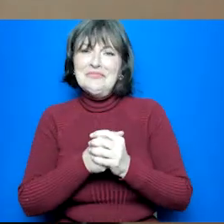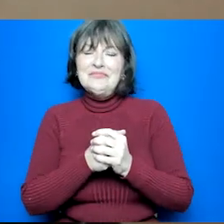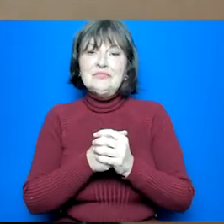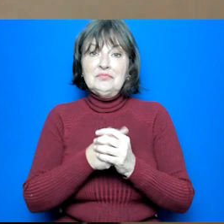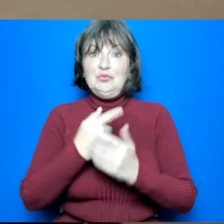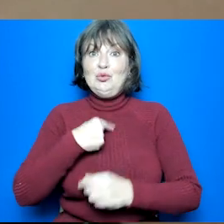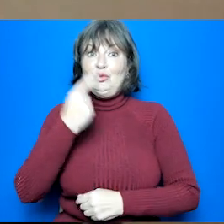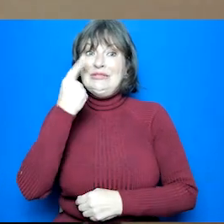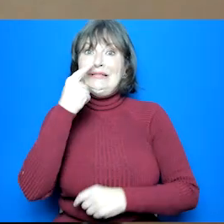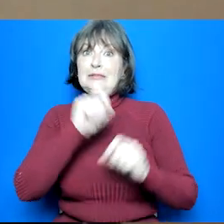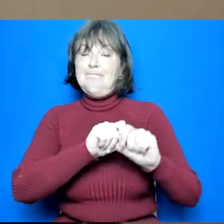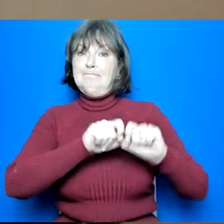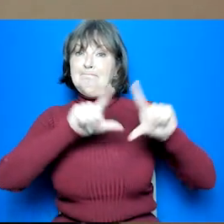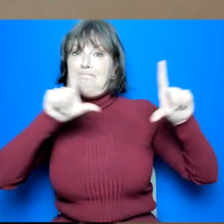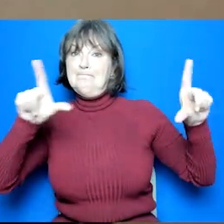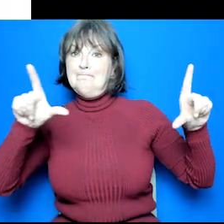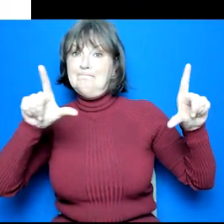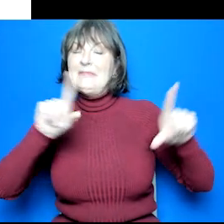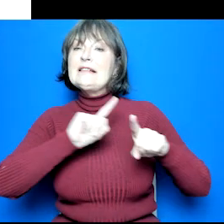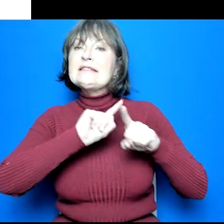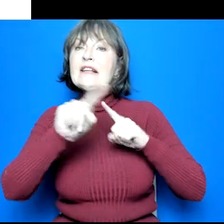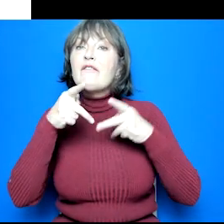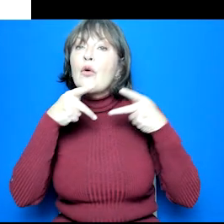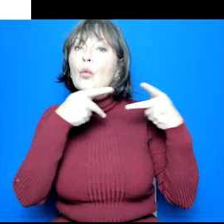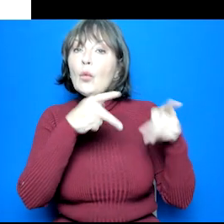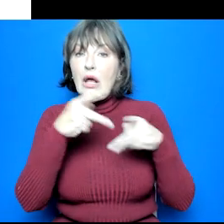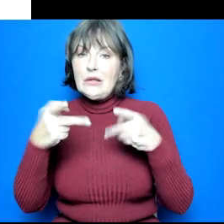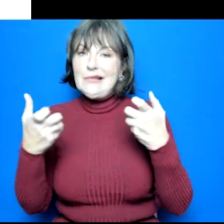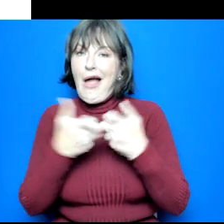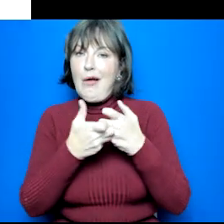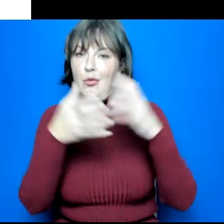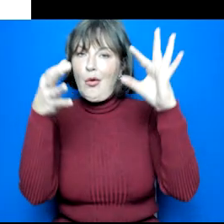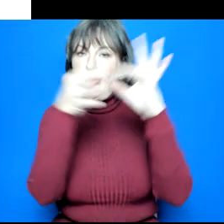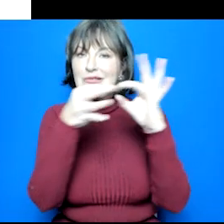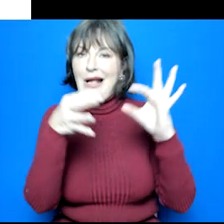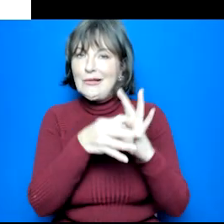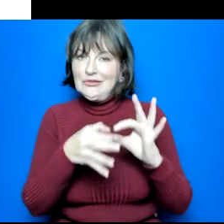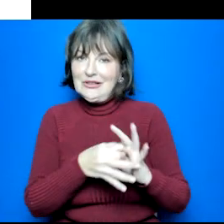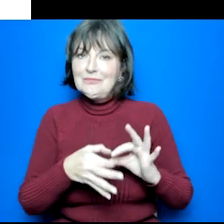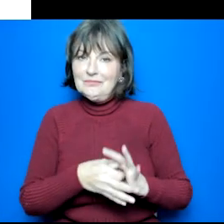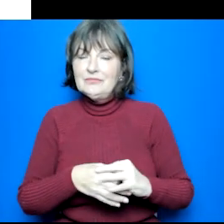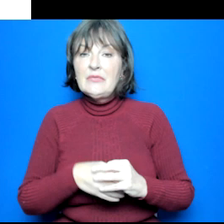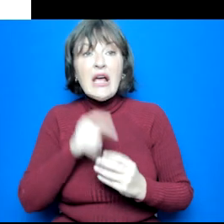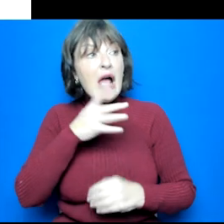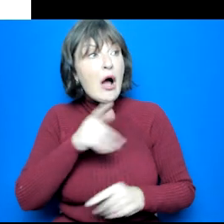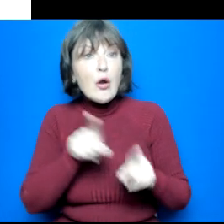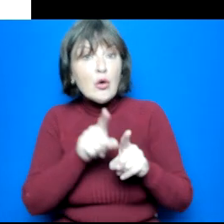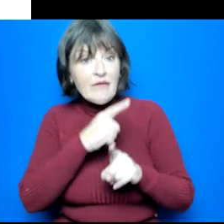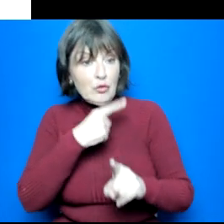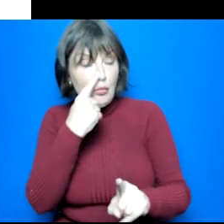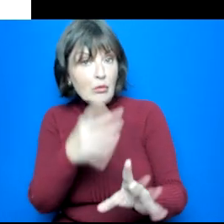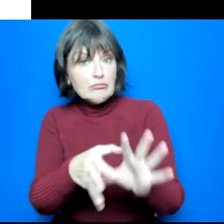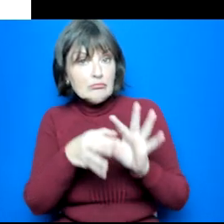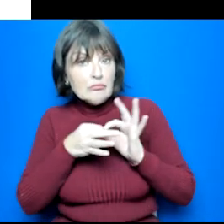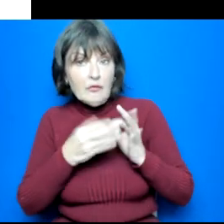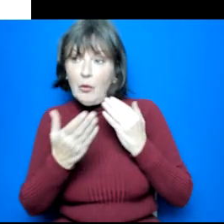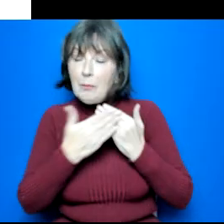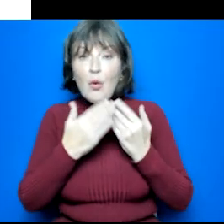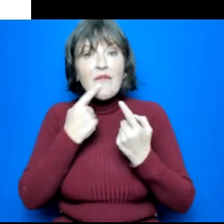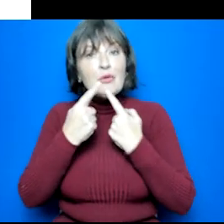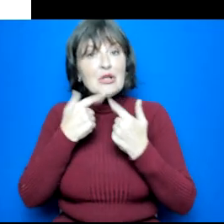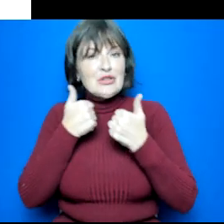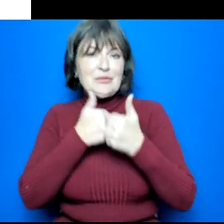you'll see on screen now the various ways that you can keep up to date with what we're doing and how you can get in touch for more information and support